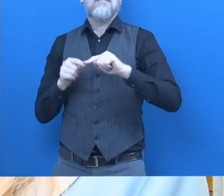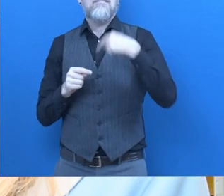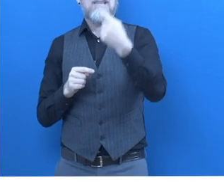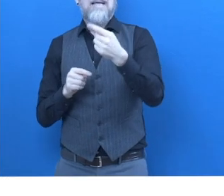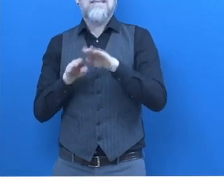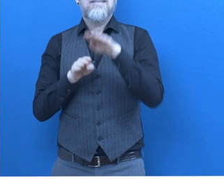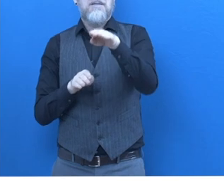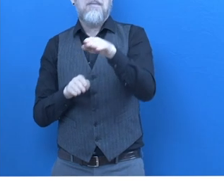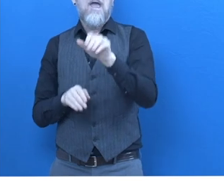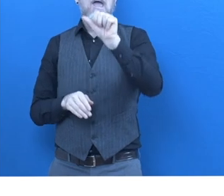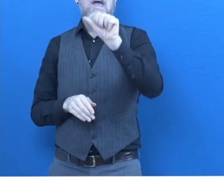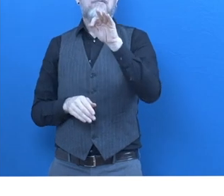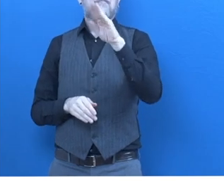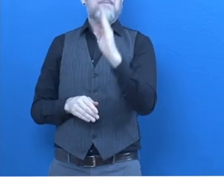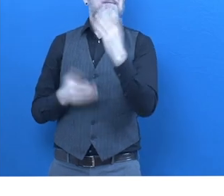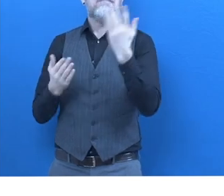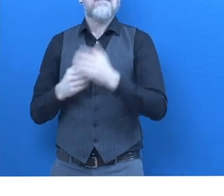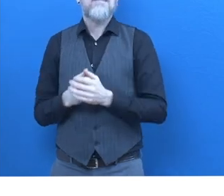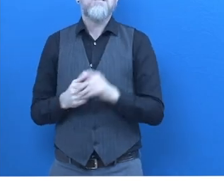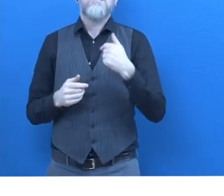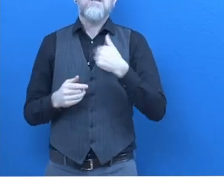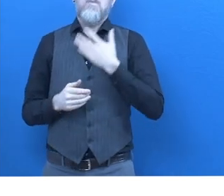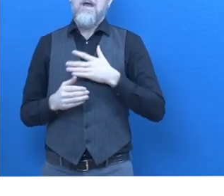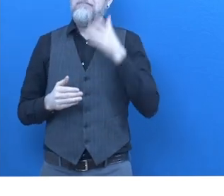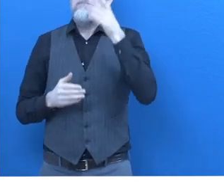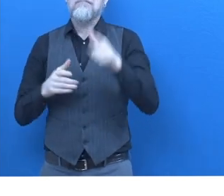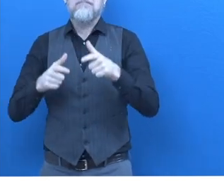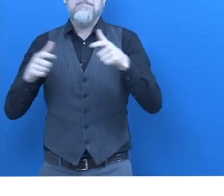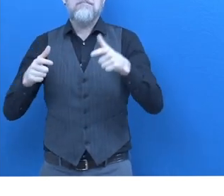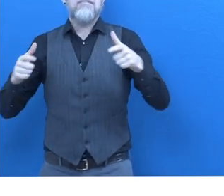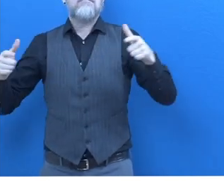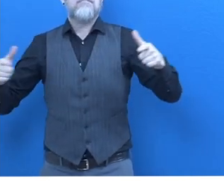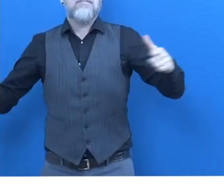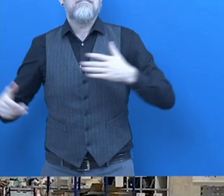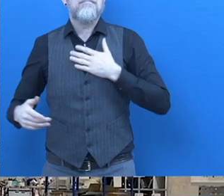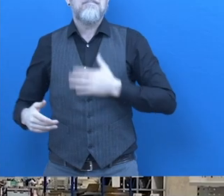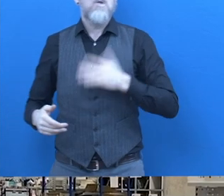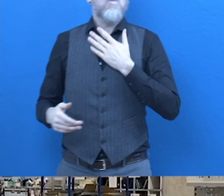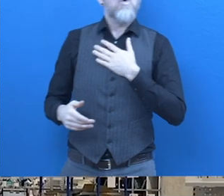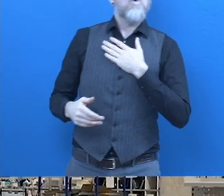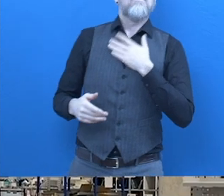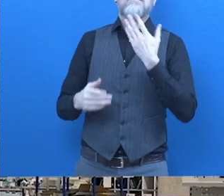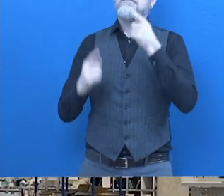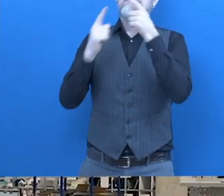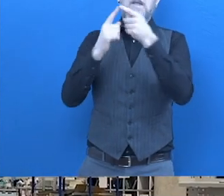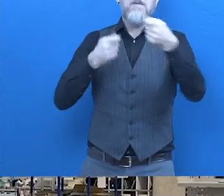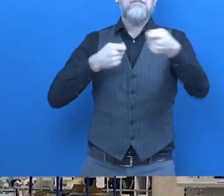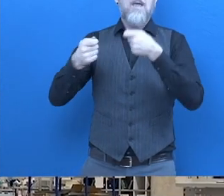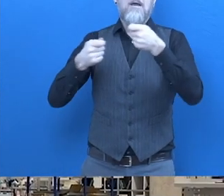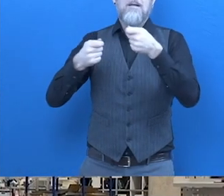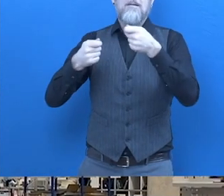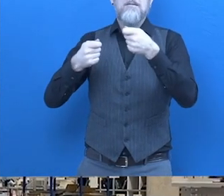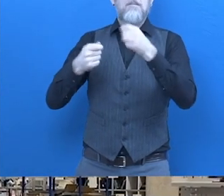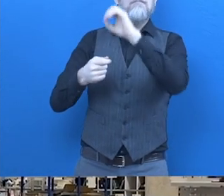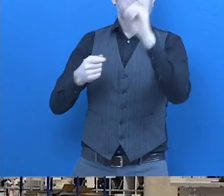business model. What is next for AFB? We continue to pursue a clear growth strategy and will continue to increase